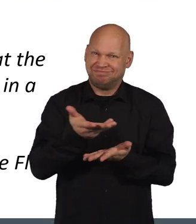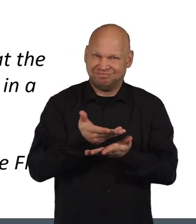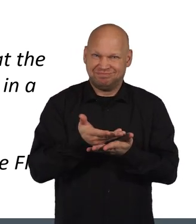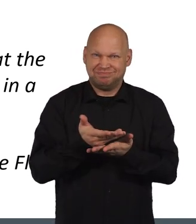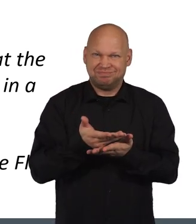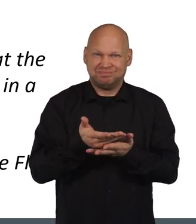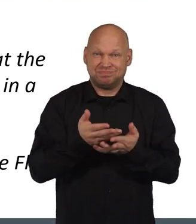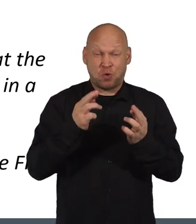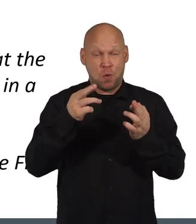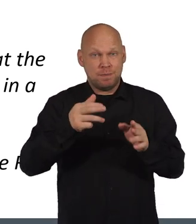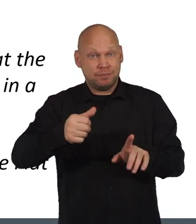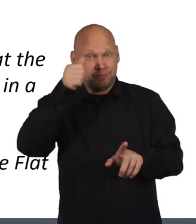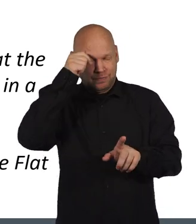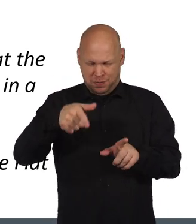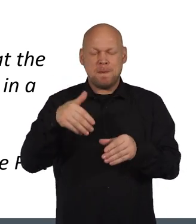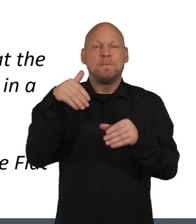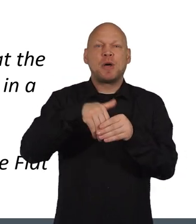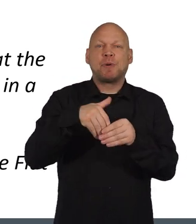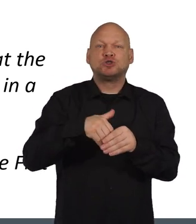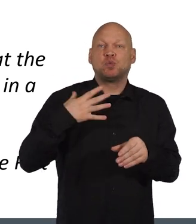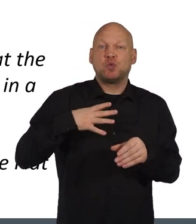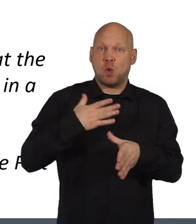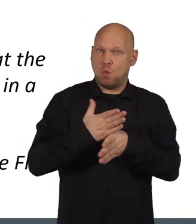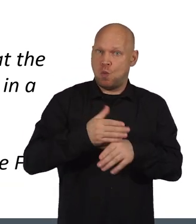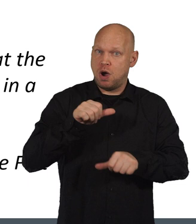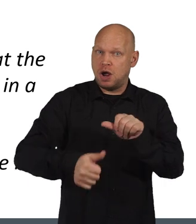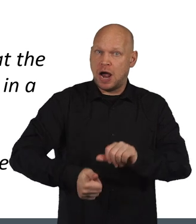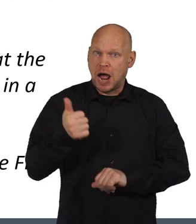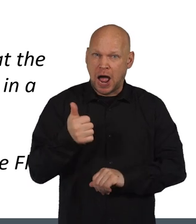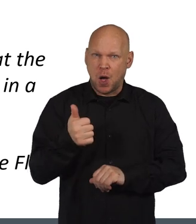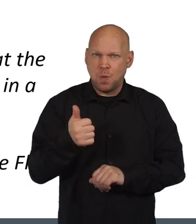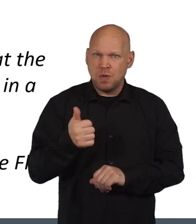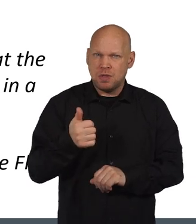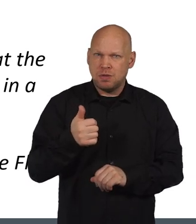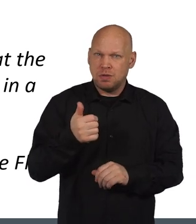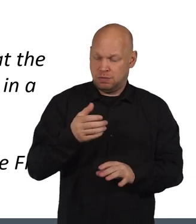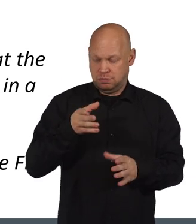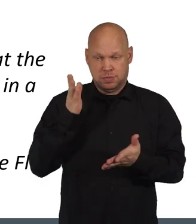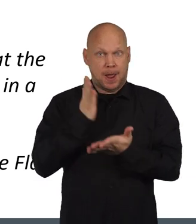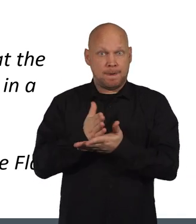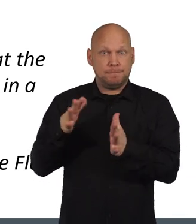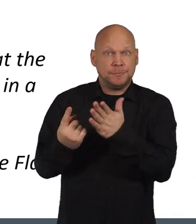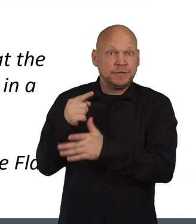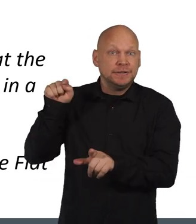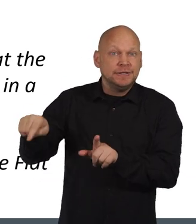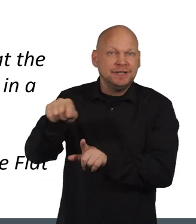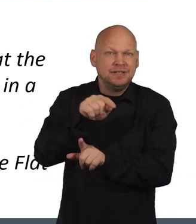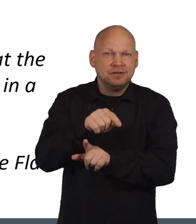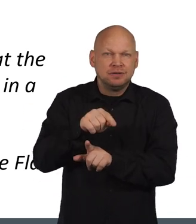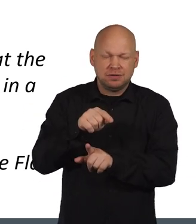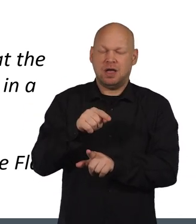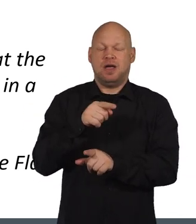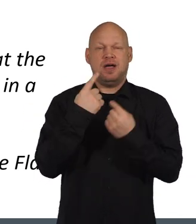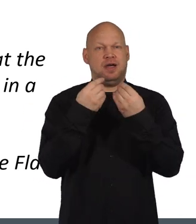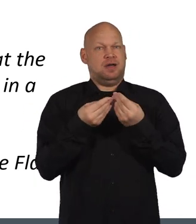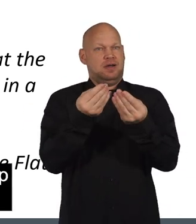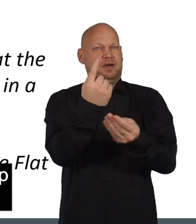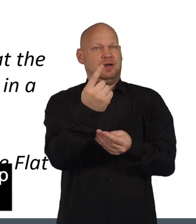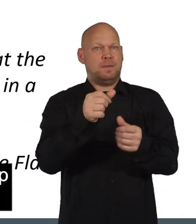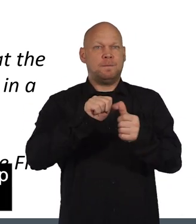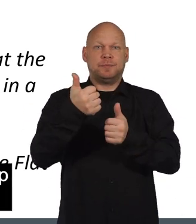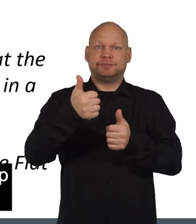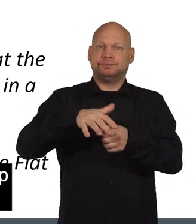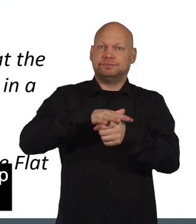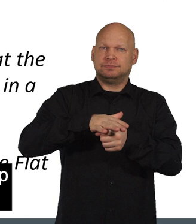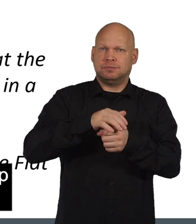Hopefully, after learning about how participation requests work, and hearing some real-life examples, you'll be in a better position